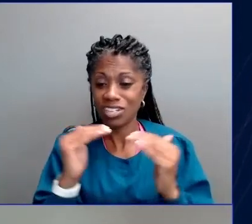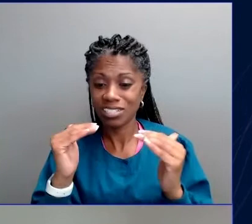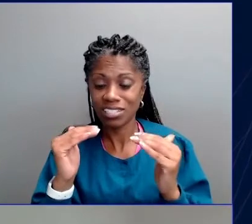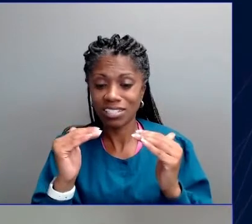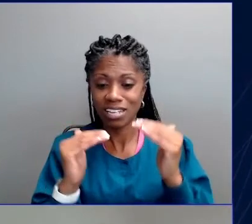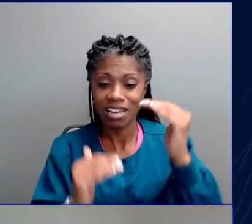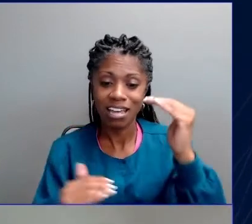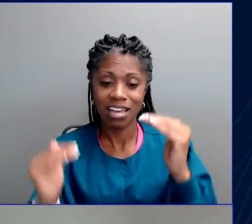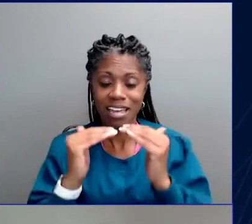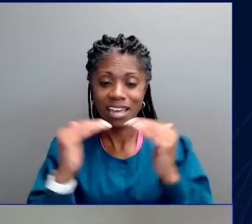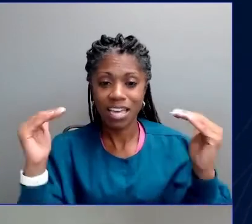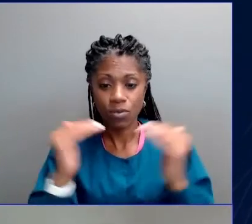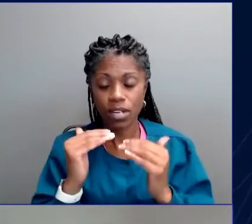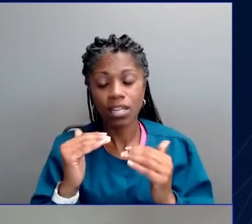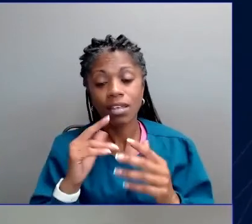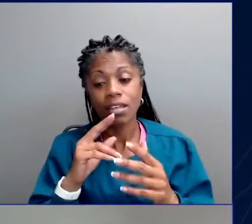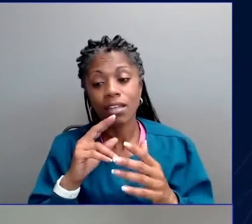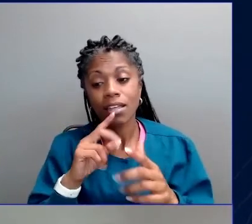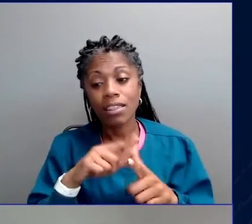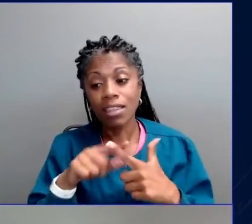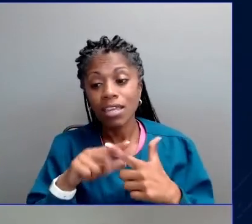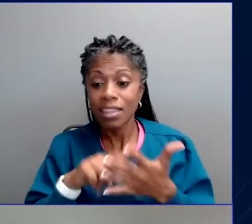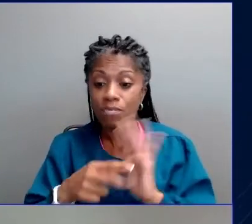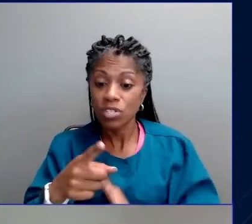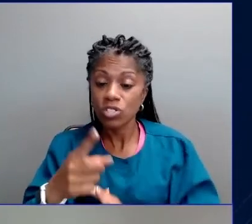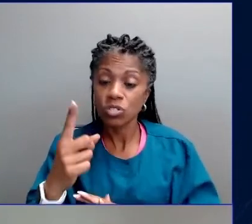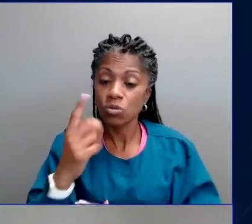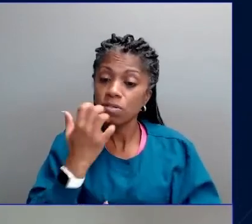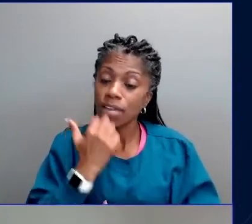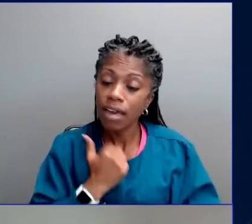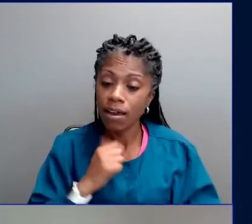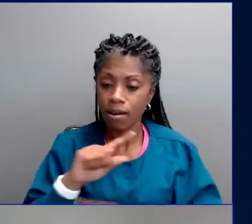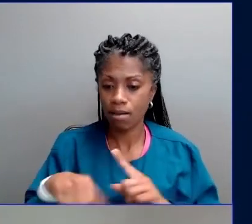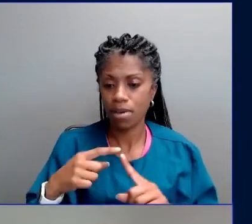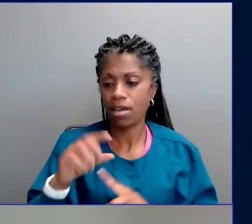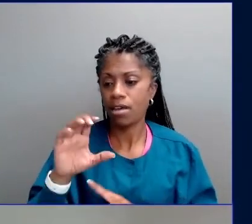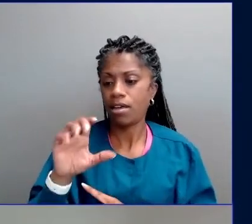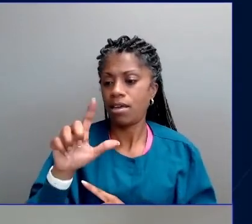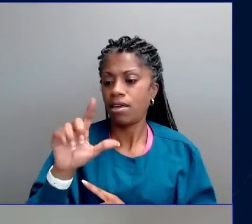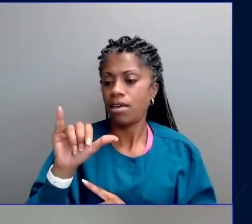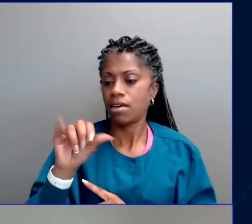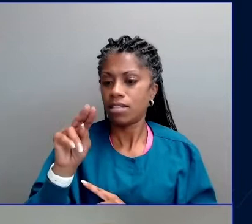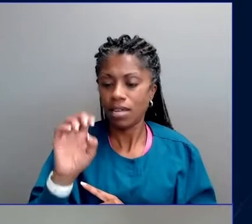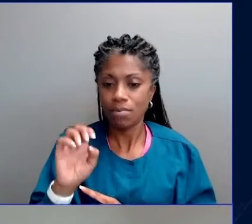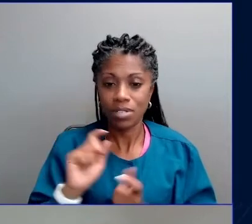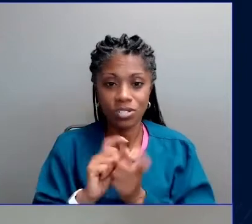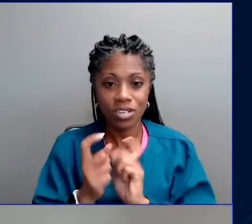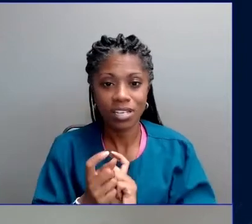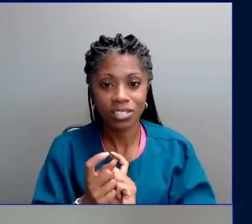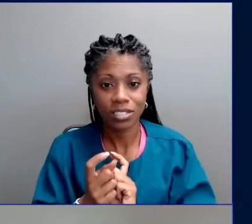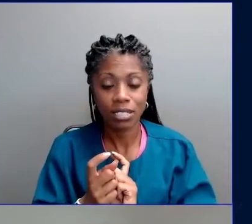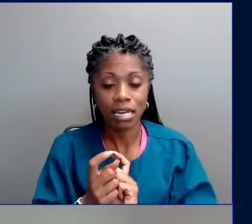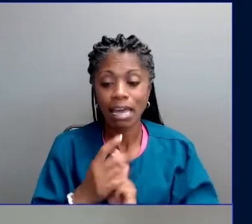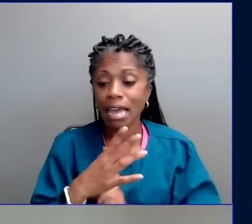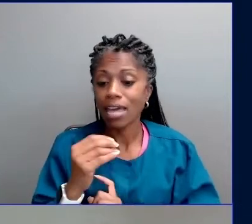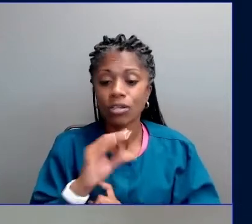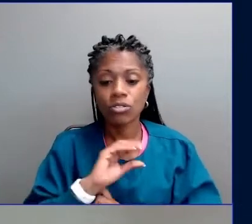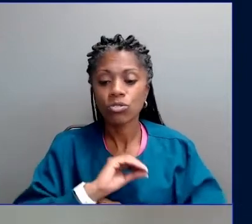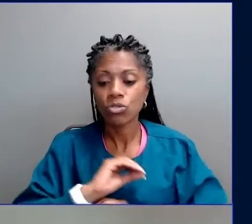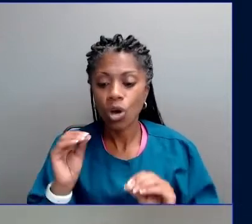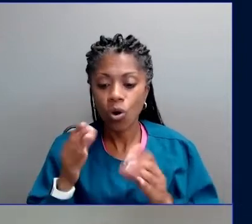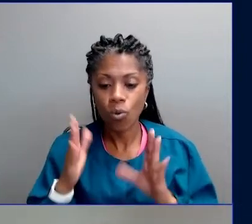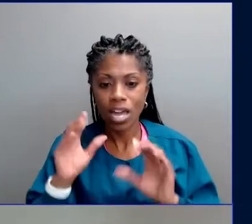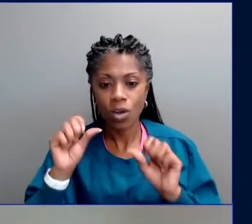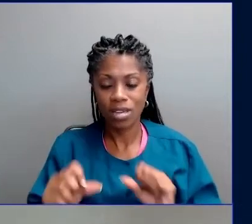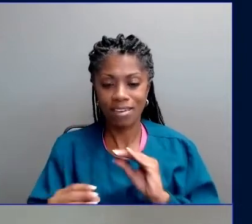climate change, because climate change threatens all of those things, and there is no way that we're able to fix what's wrong with the world if